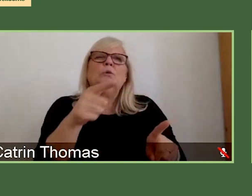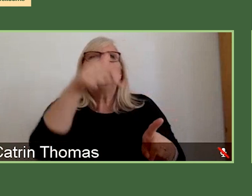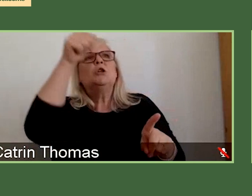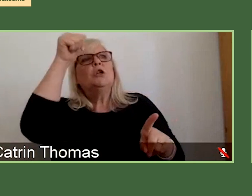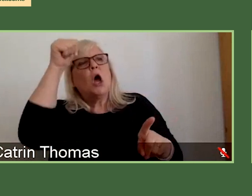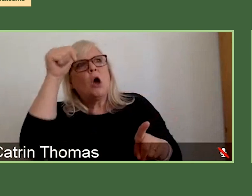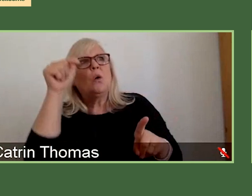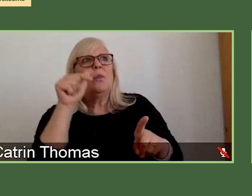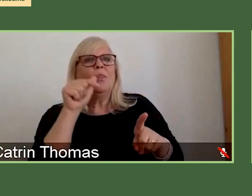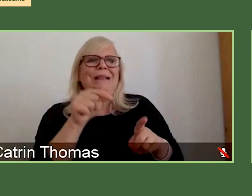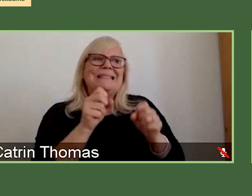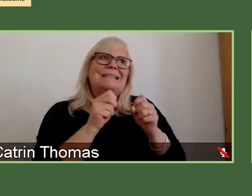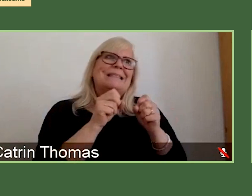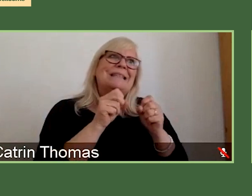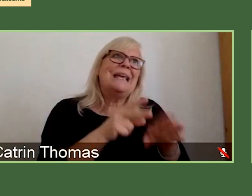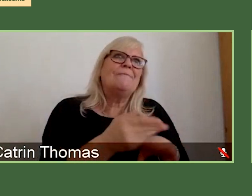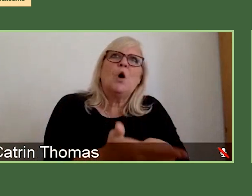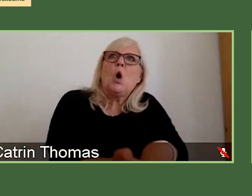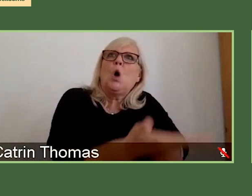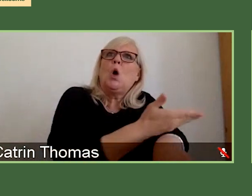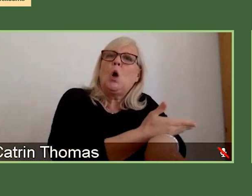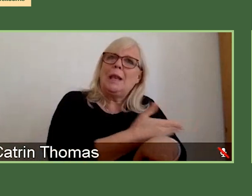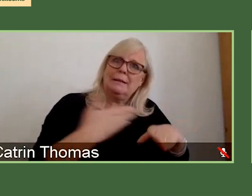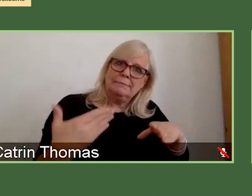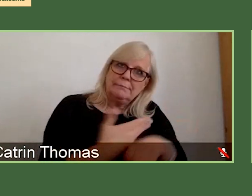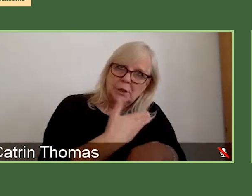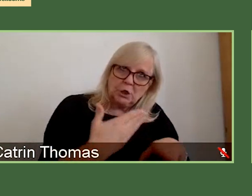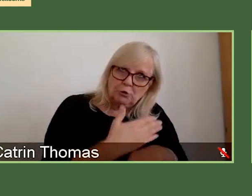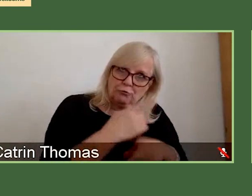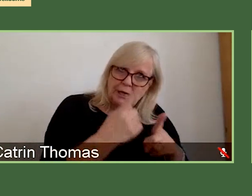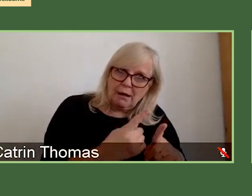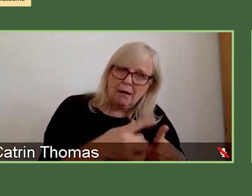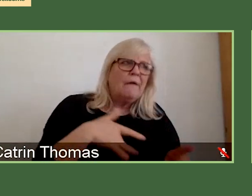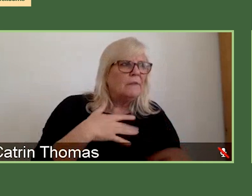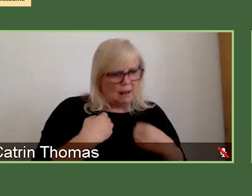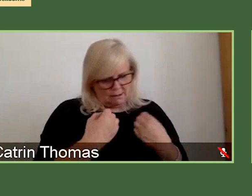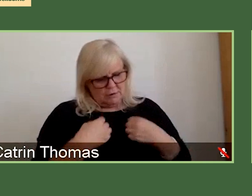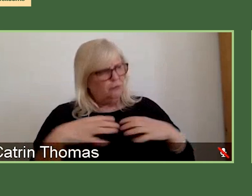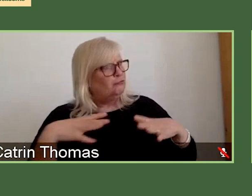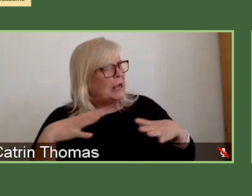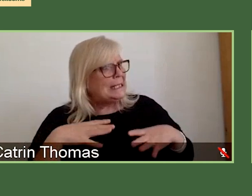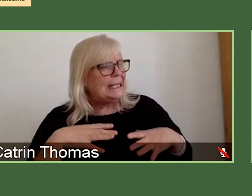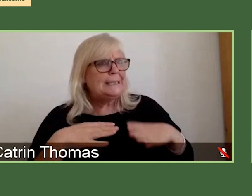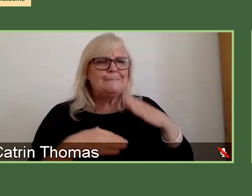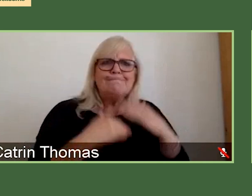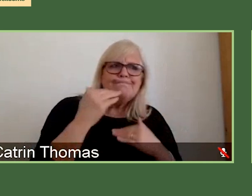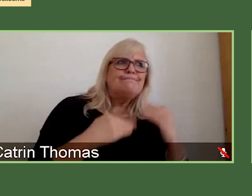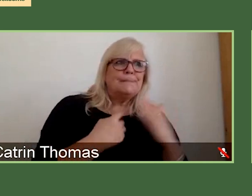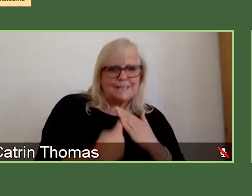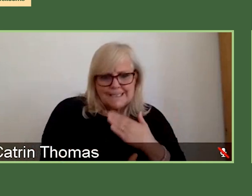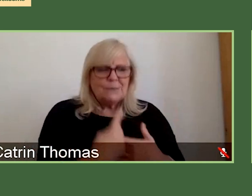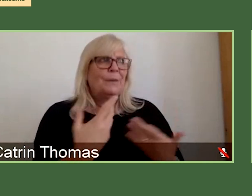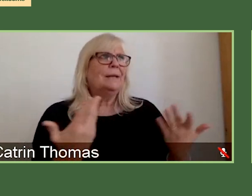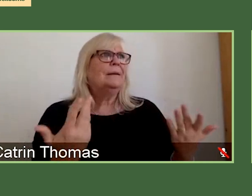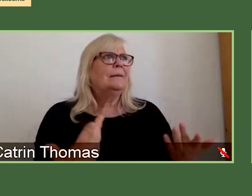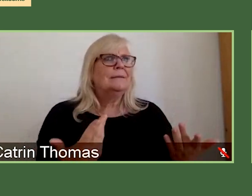who are ready to begin to build their own independence, ready to begin to